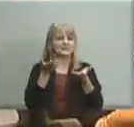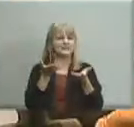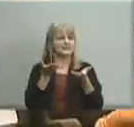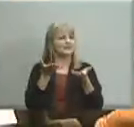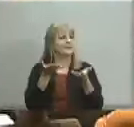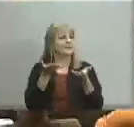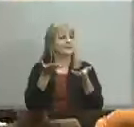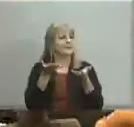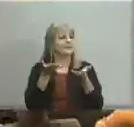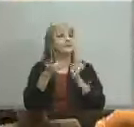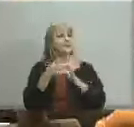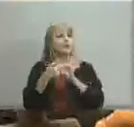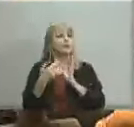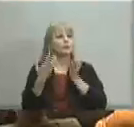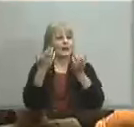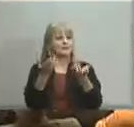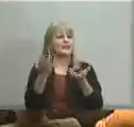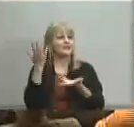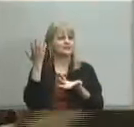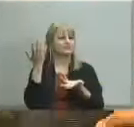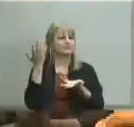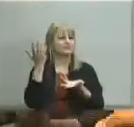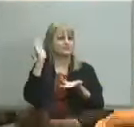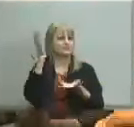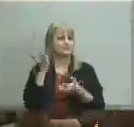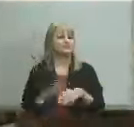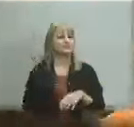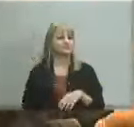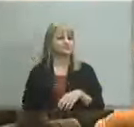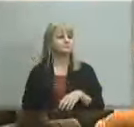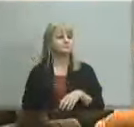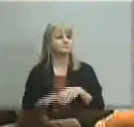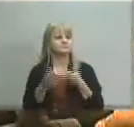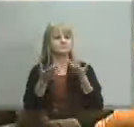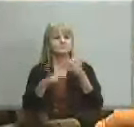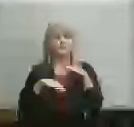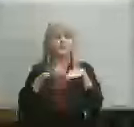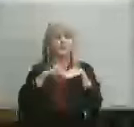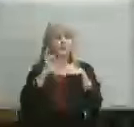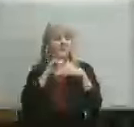based on on that analysis dr dosett